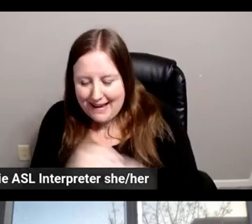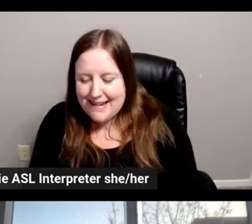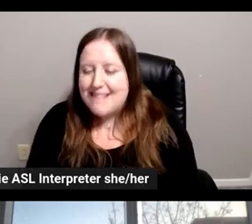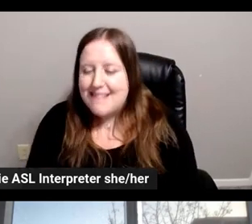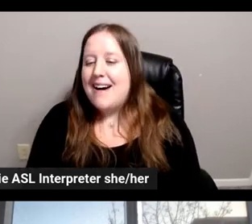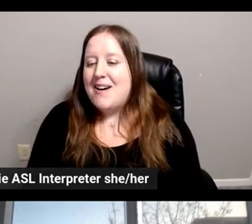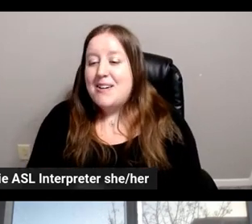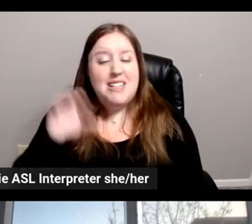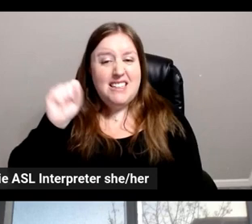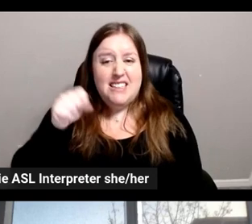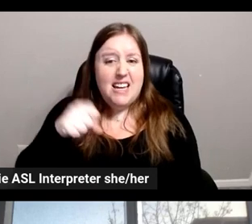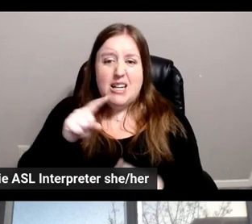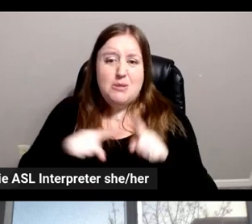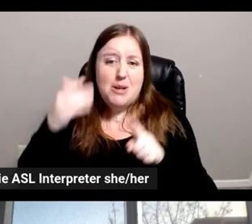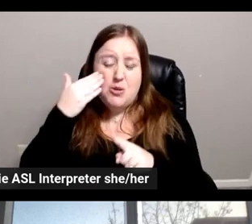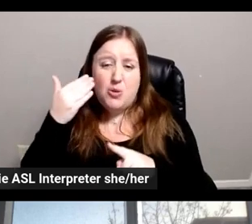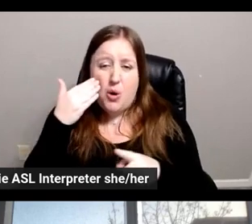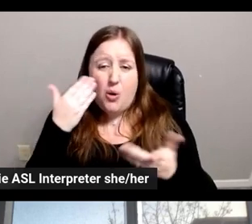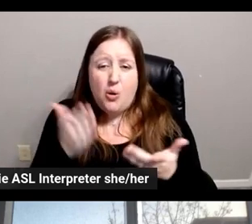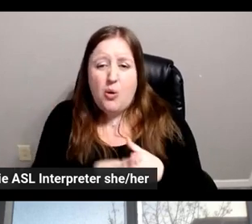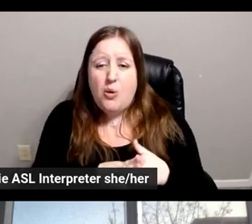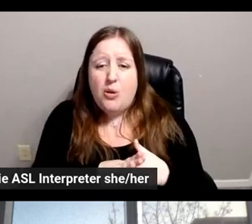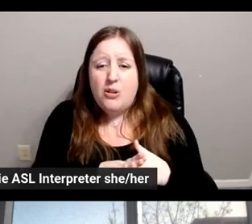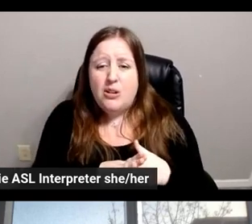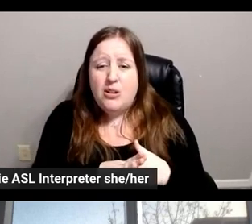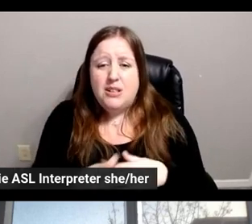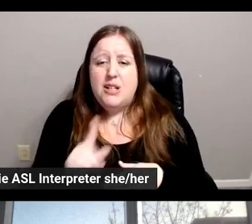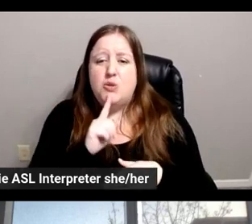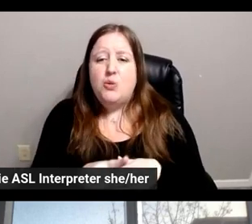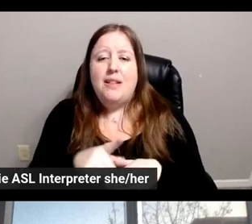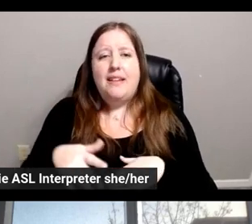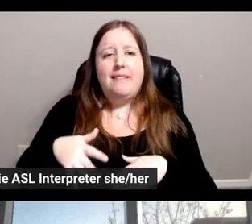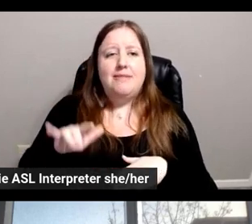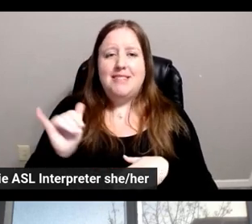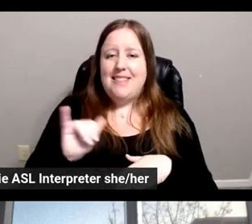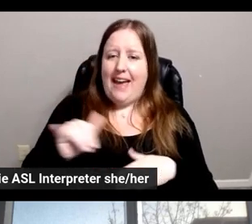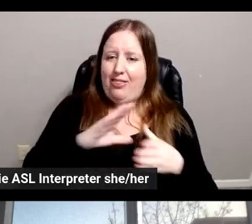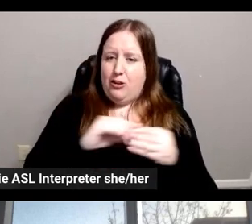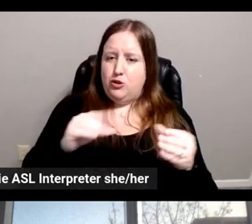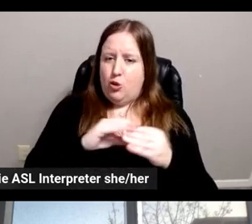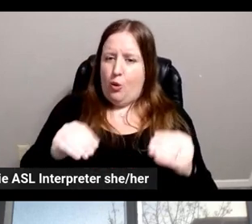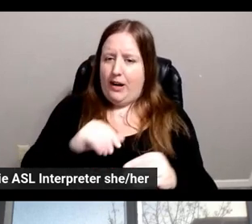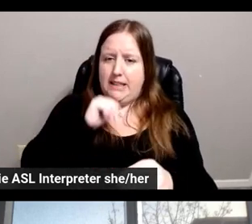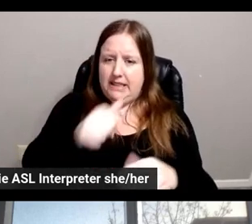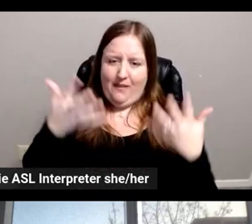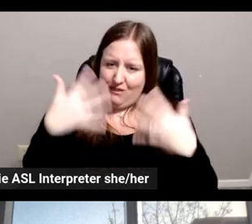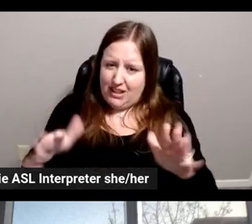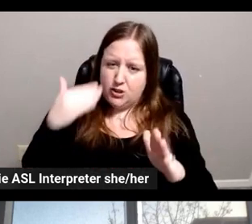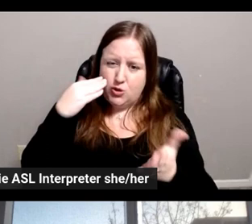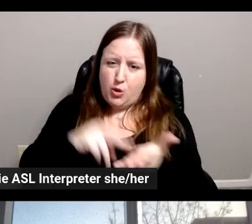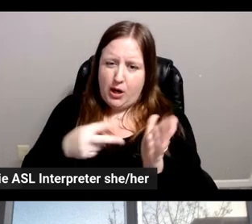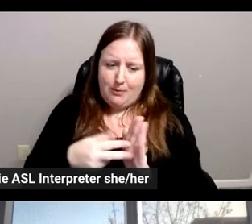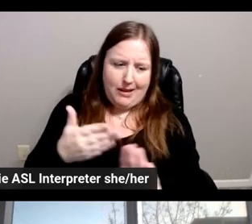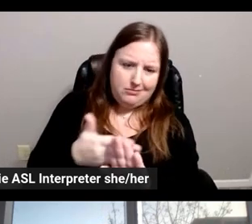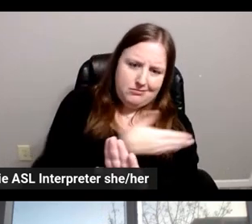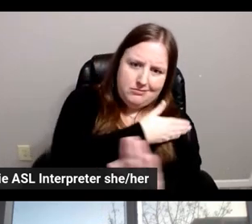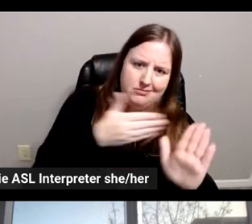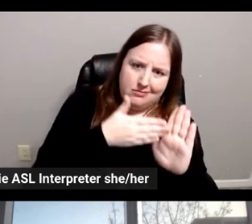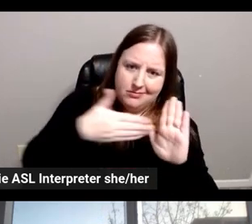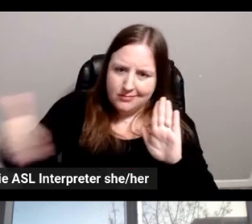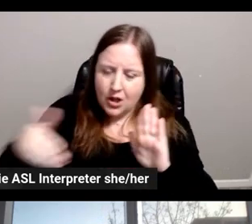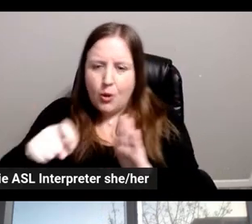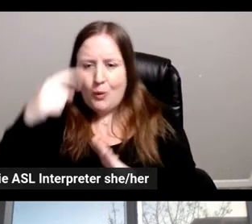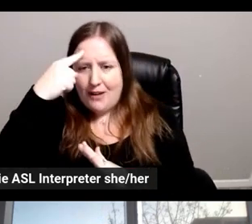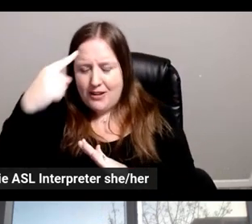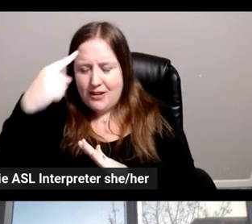And yeah, but, you know, it's just, it's more than a story, right? So again, it's not just like that thing that you've been there. You got to think,